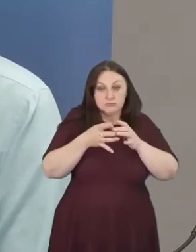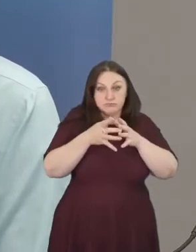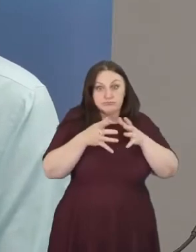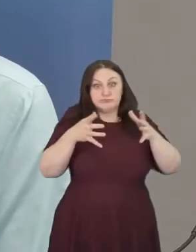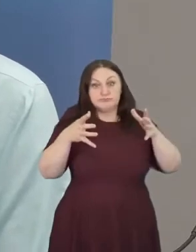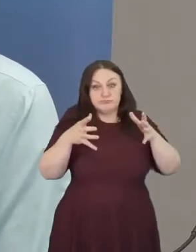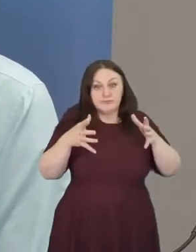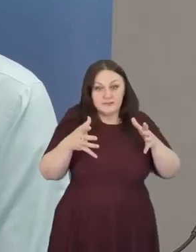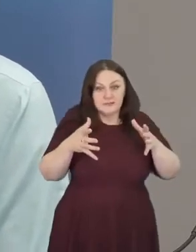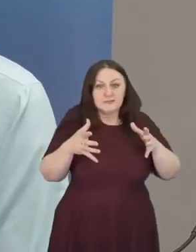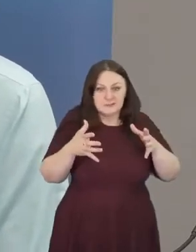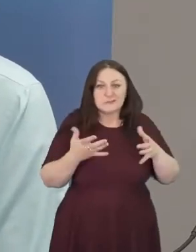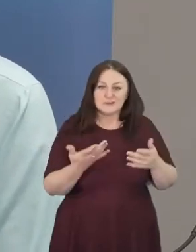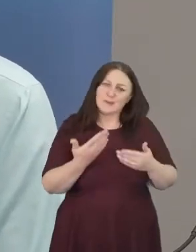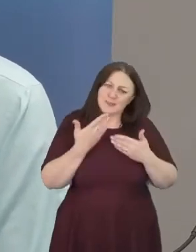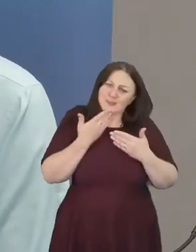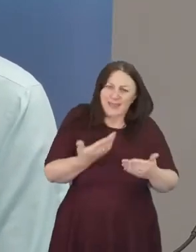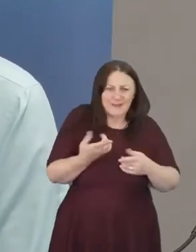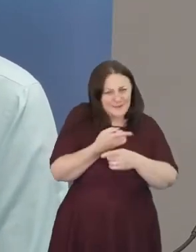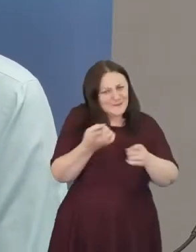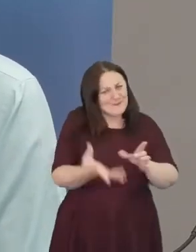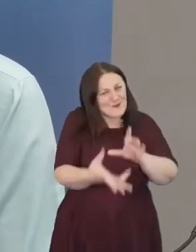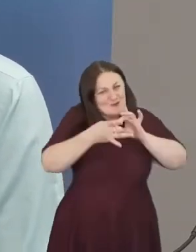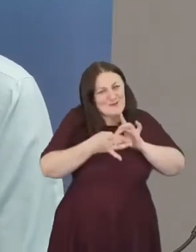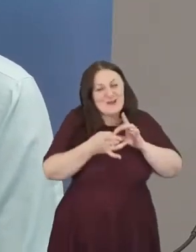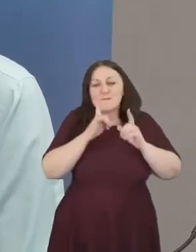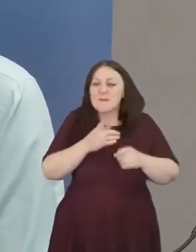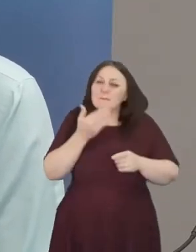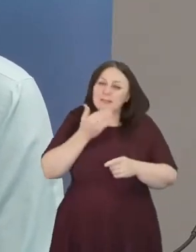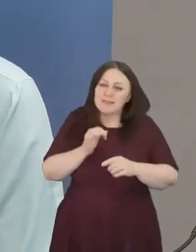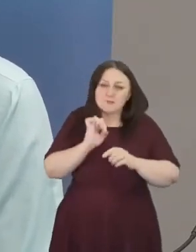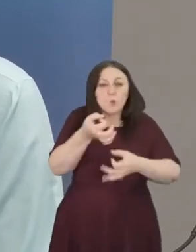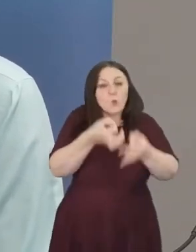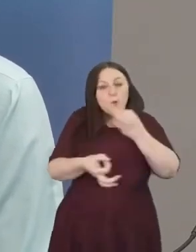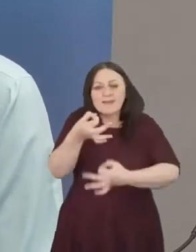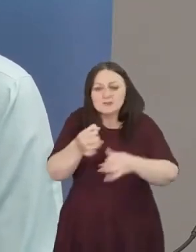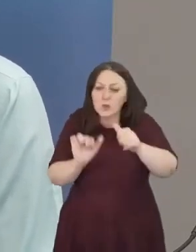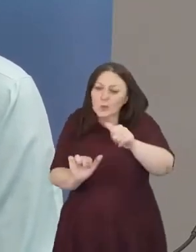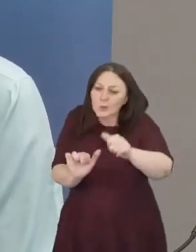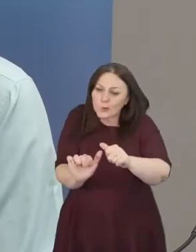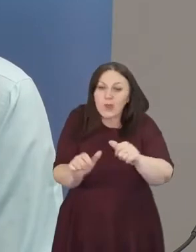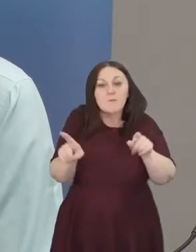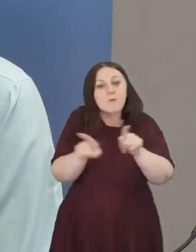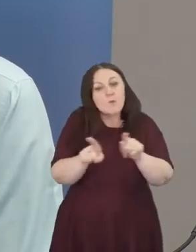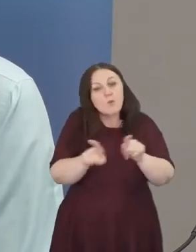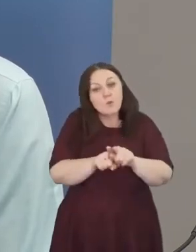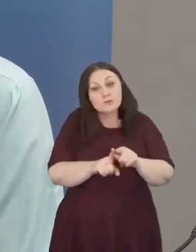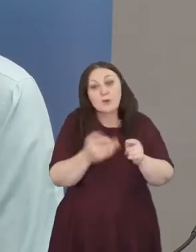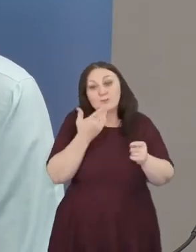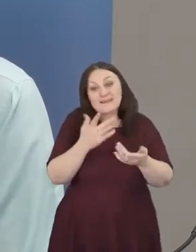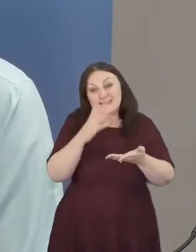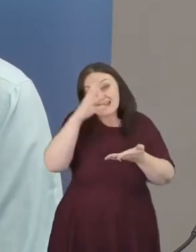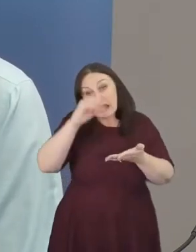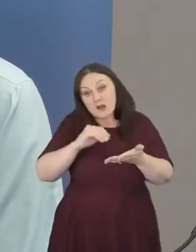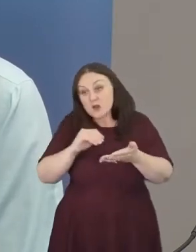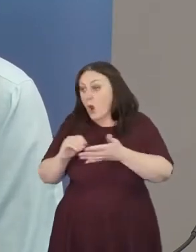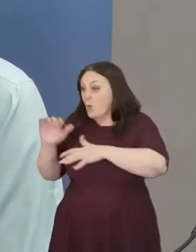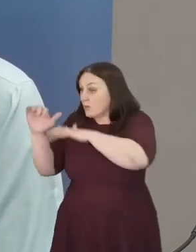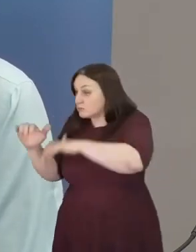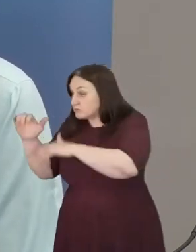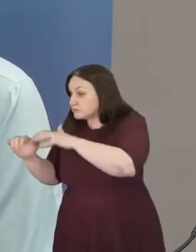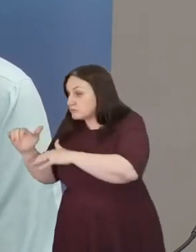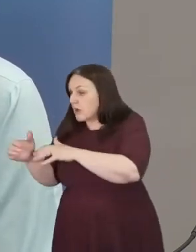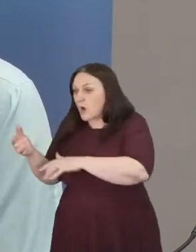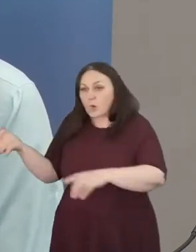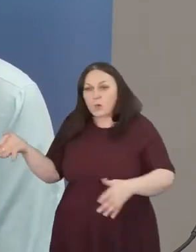succinct as you can with your questions. And please do specify which of the panellists you would